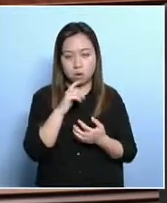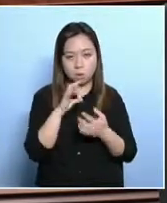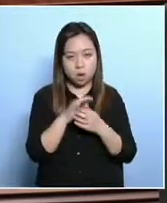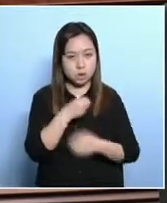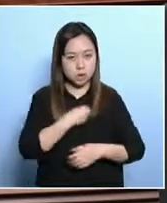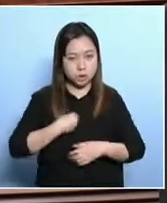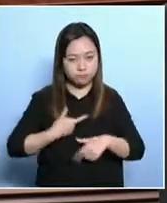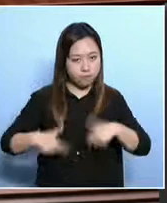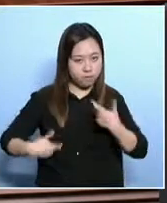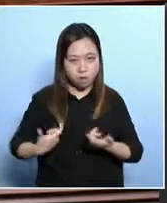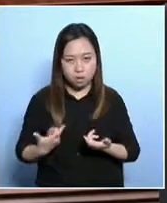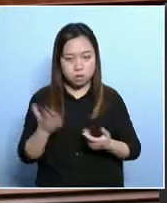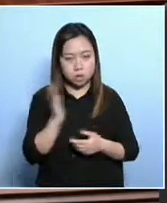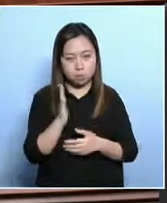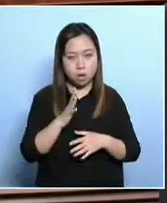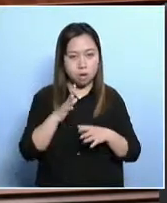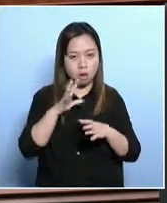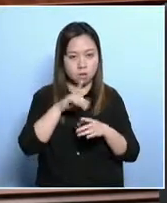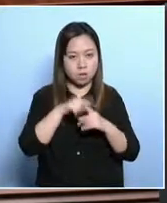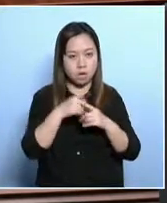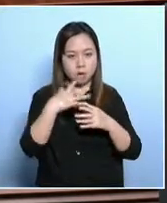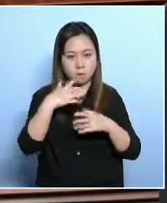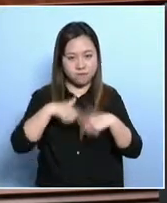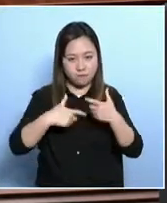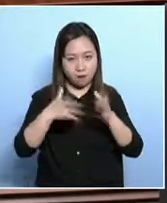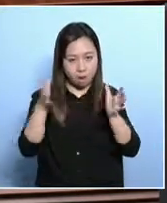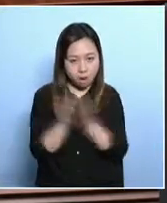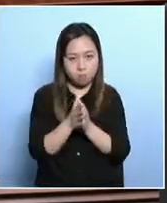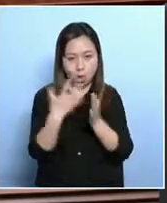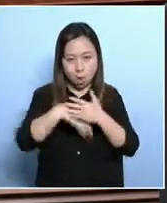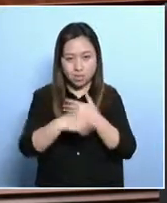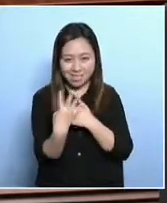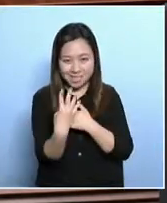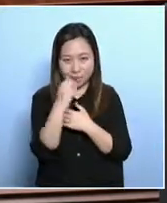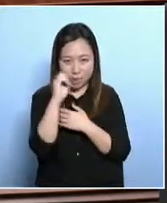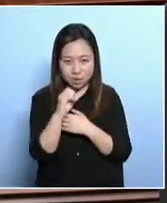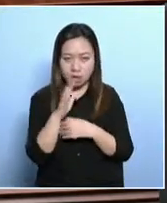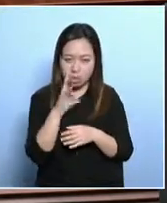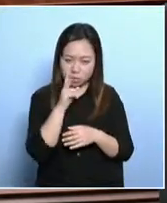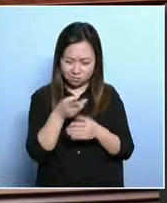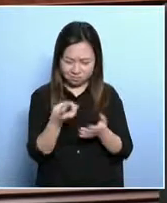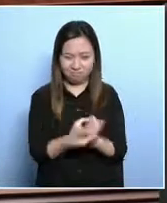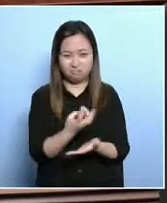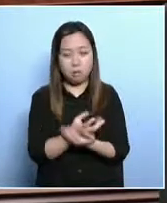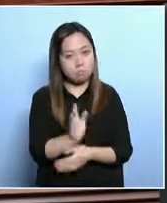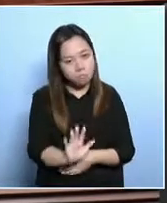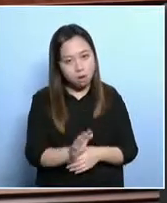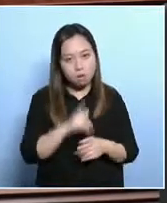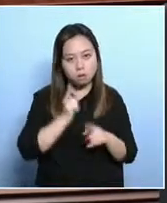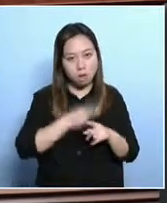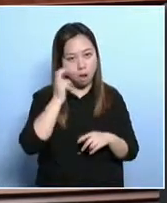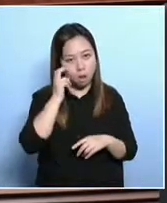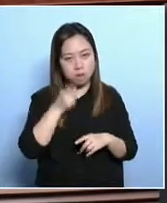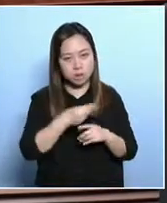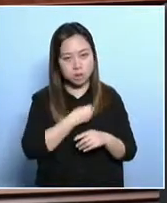the health care expenditure of the poor. Now, the